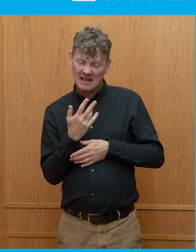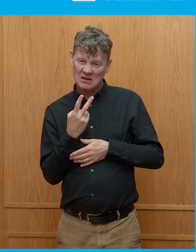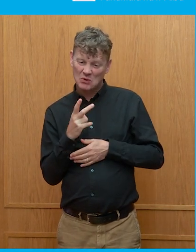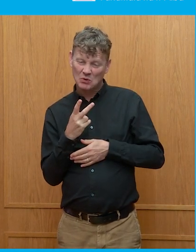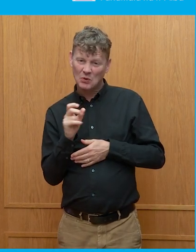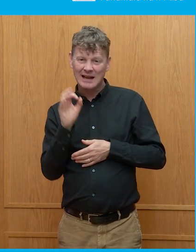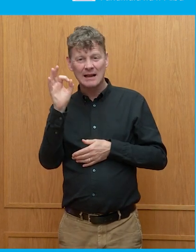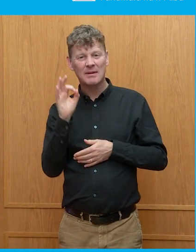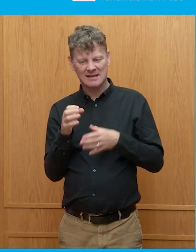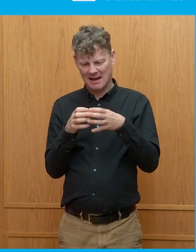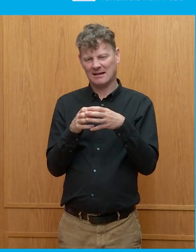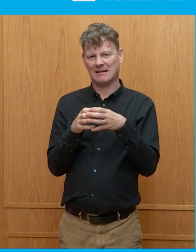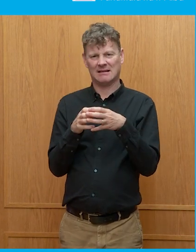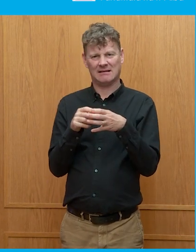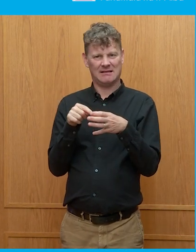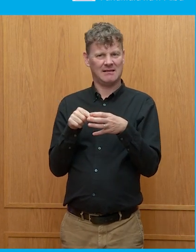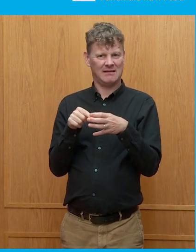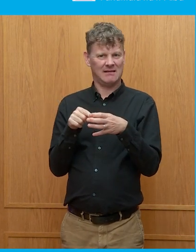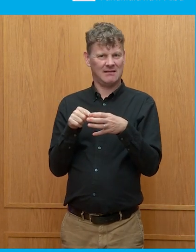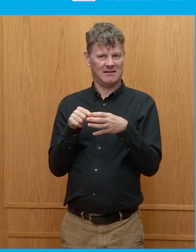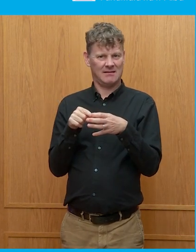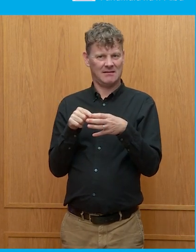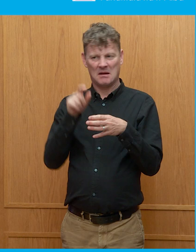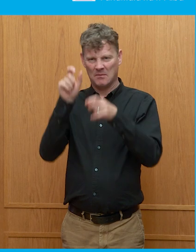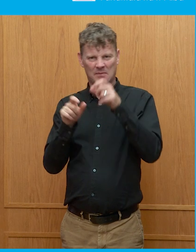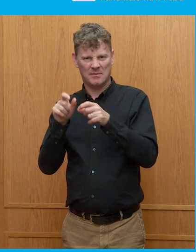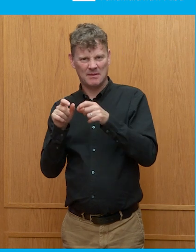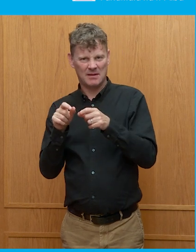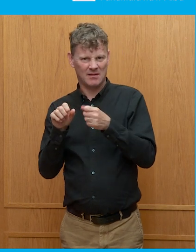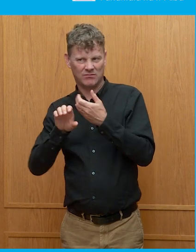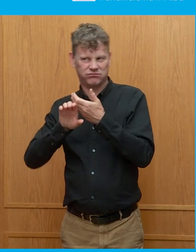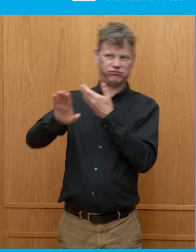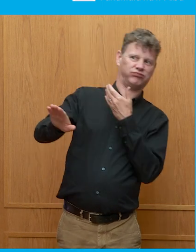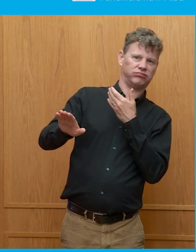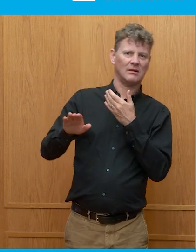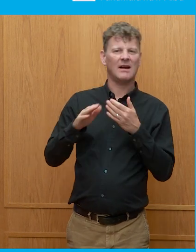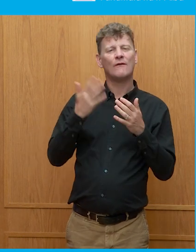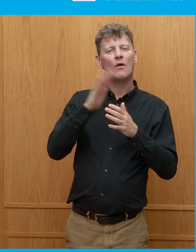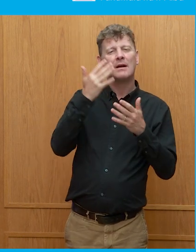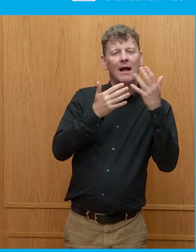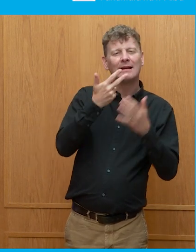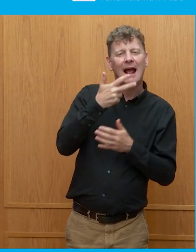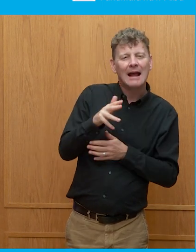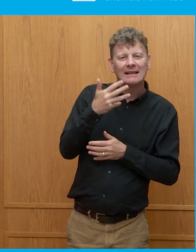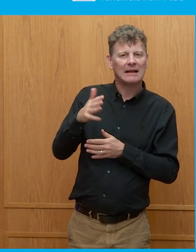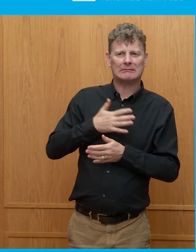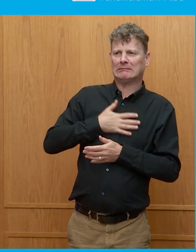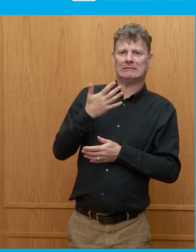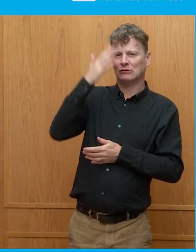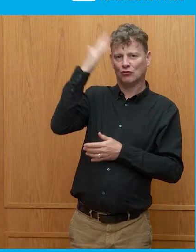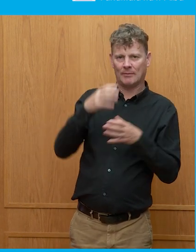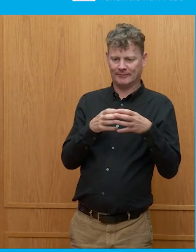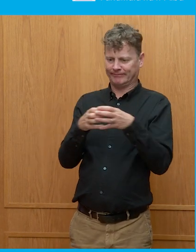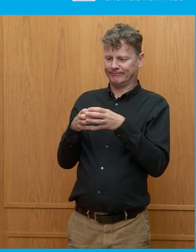smoldering remnants of the Republican party of the 1980s and 90s, who will need to find a new home. And it's a